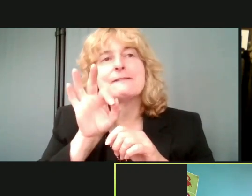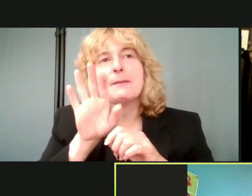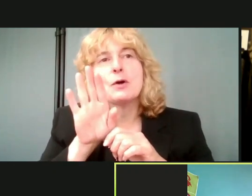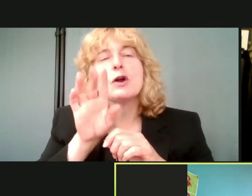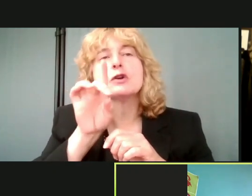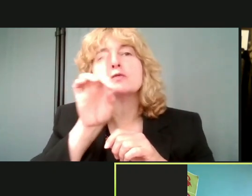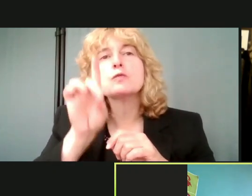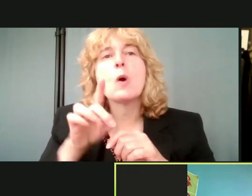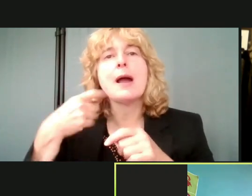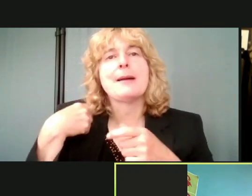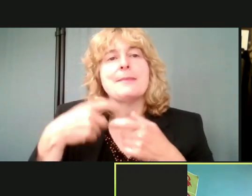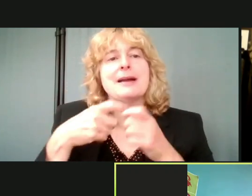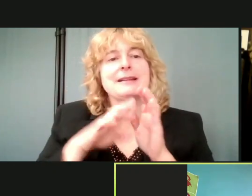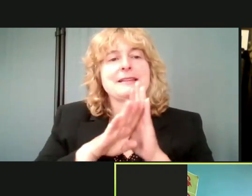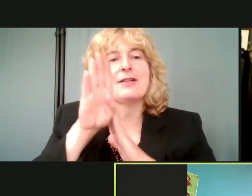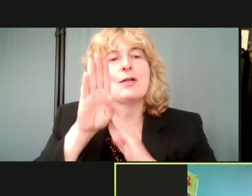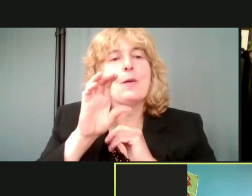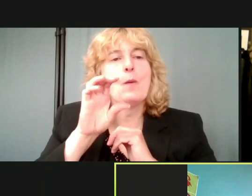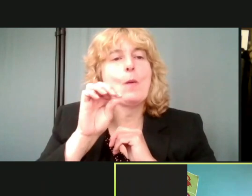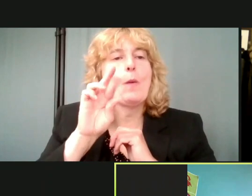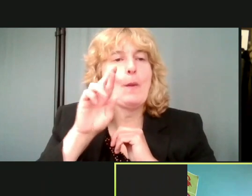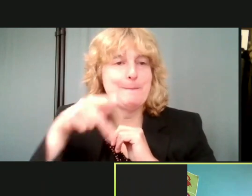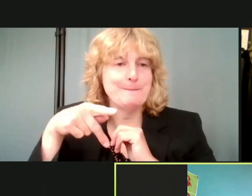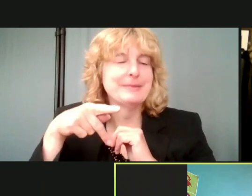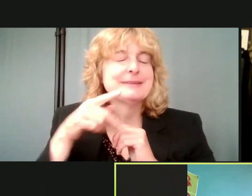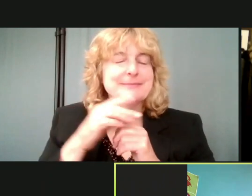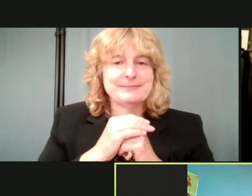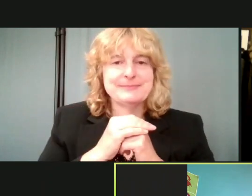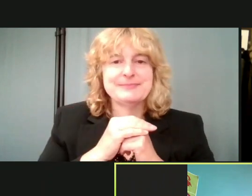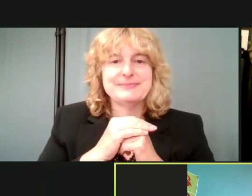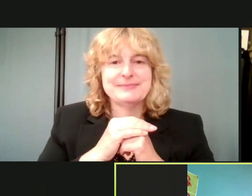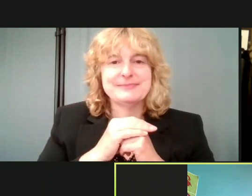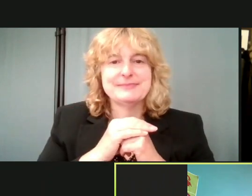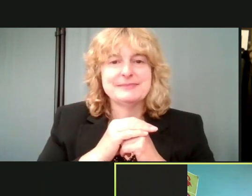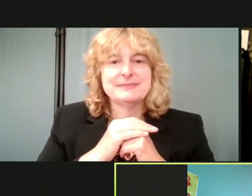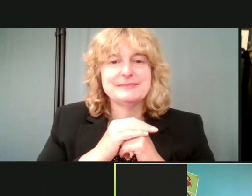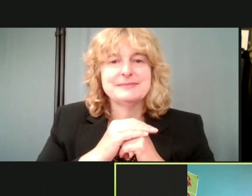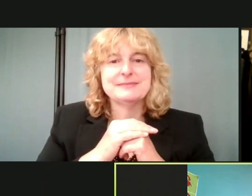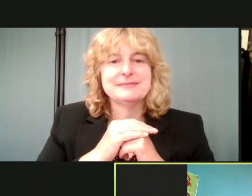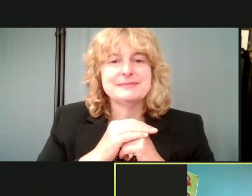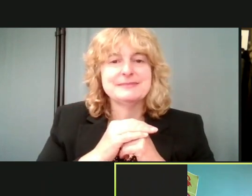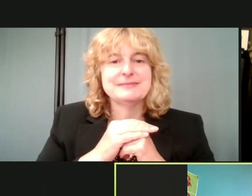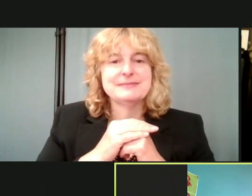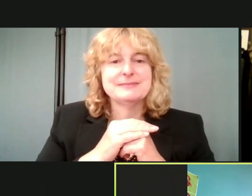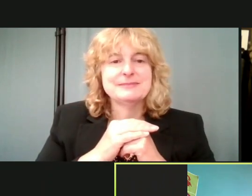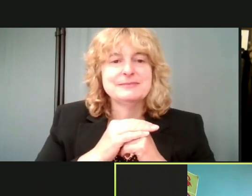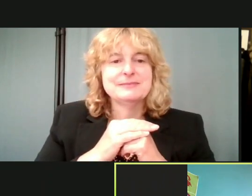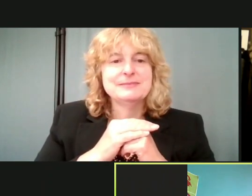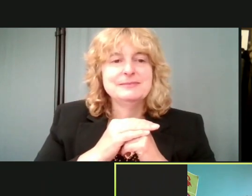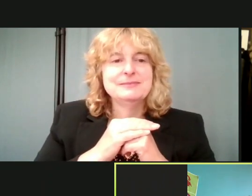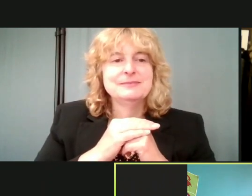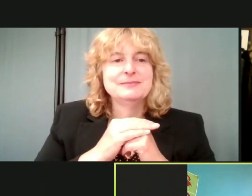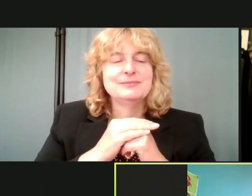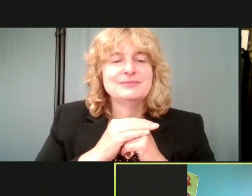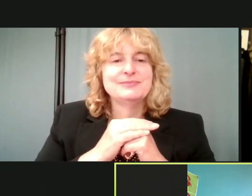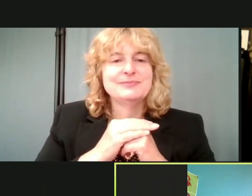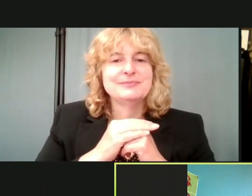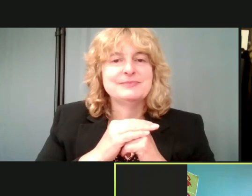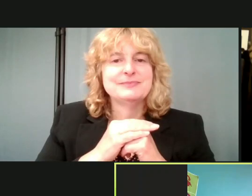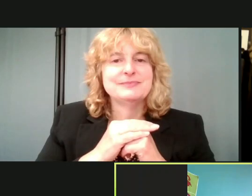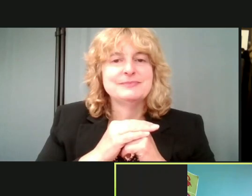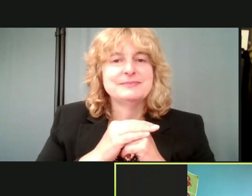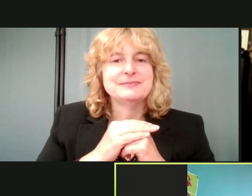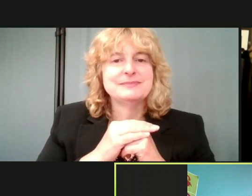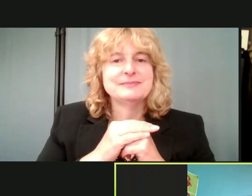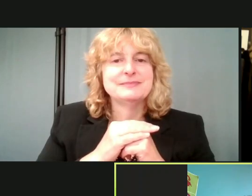Corporation, and there we're going to be doing live video, and will be translated by me, Ophelia Torres, and